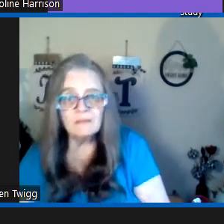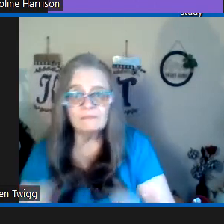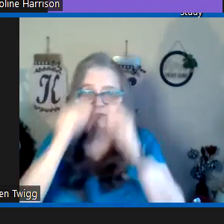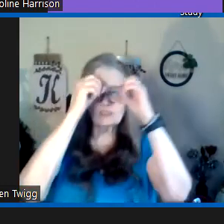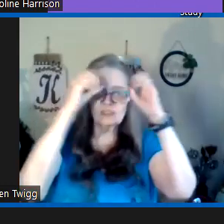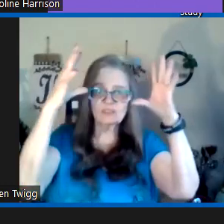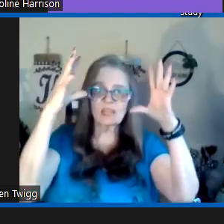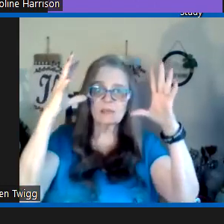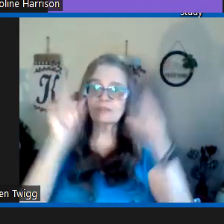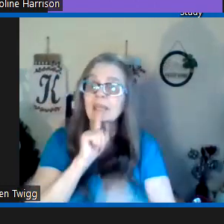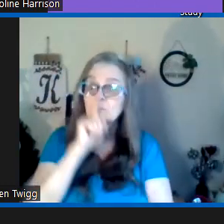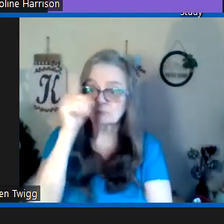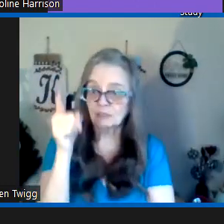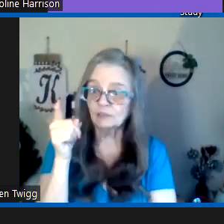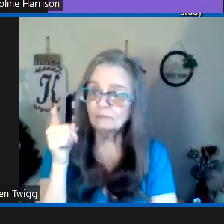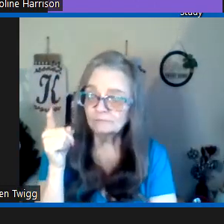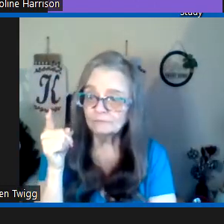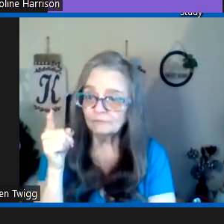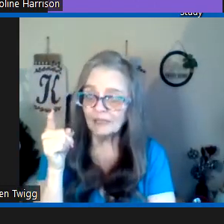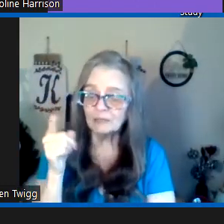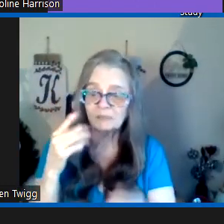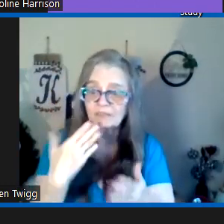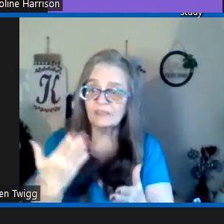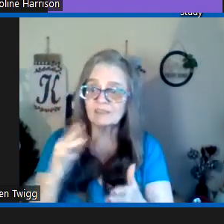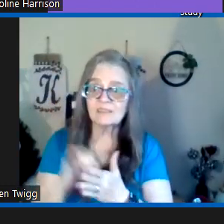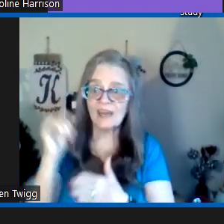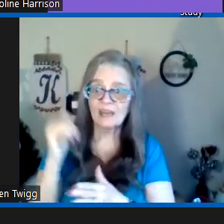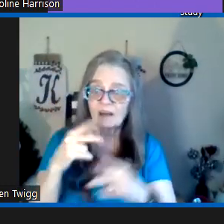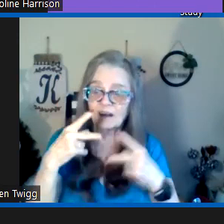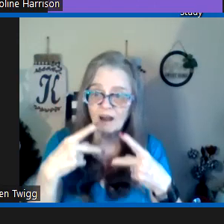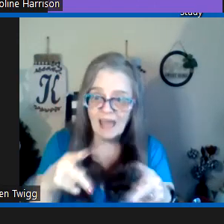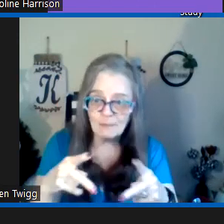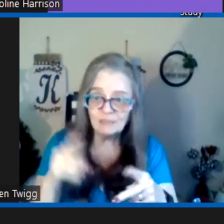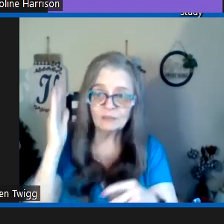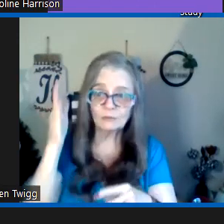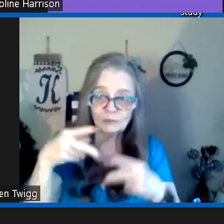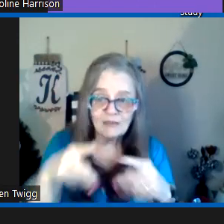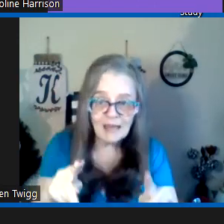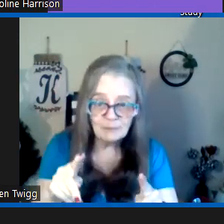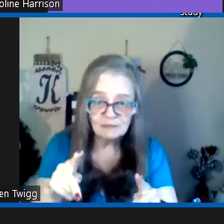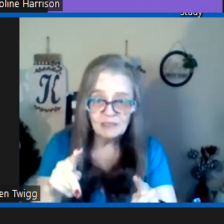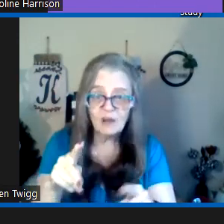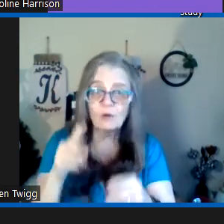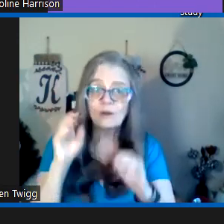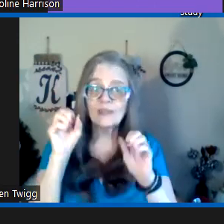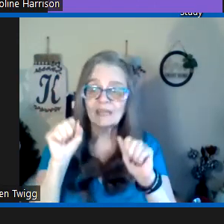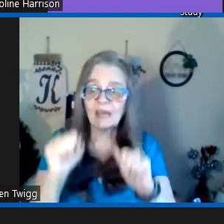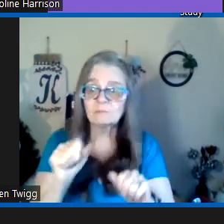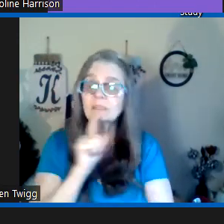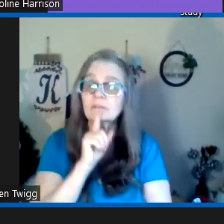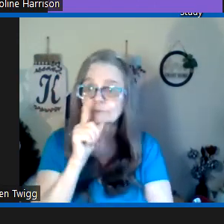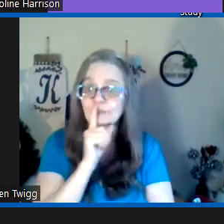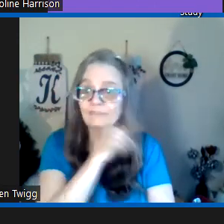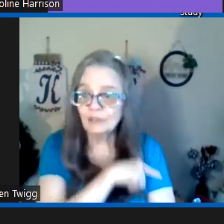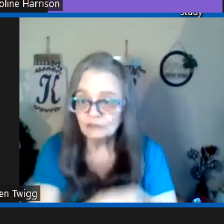now visions can't they can be real they can be things that are happening or will happen or they